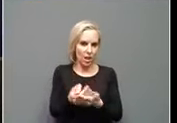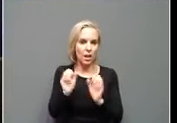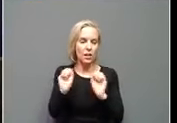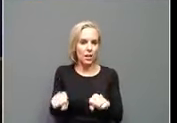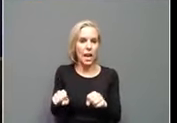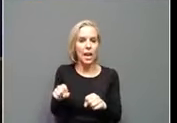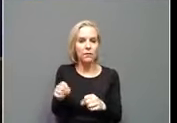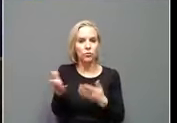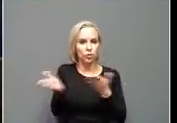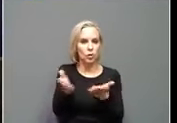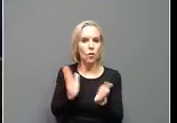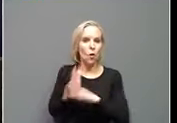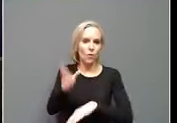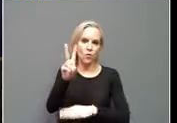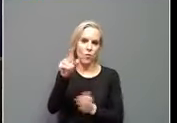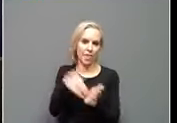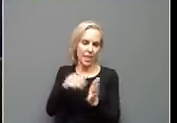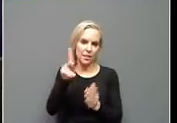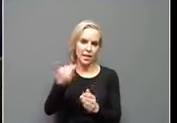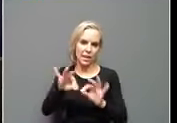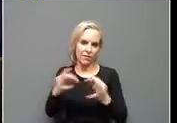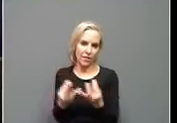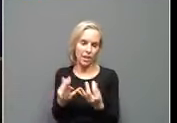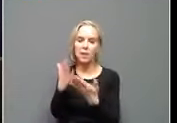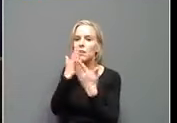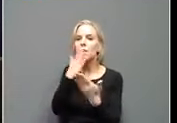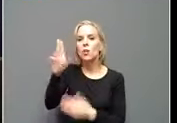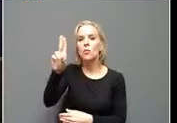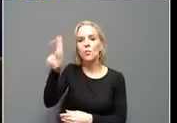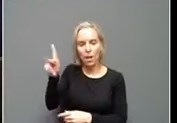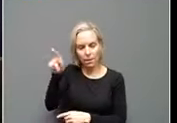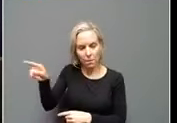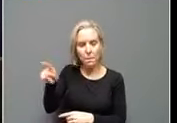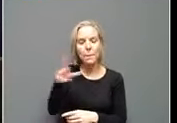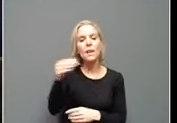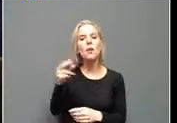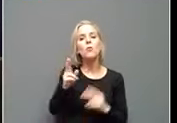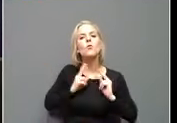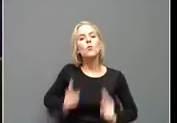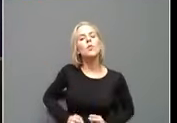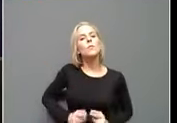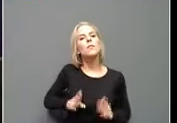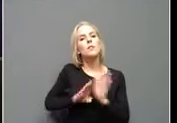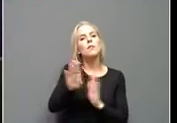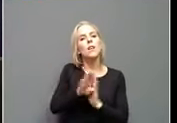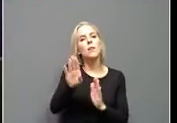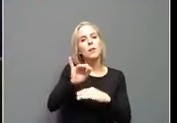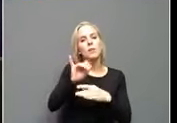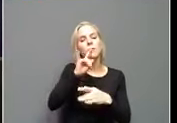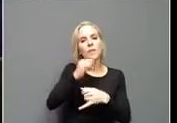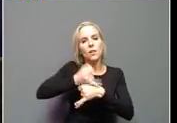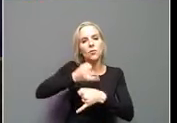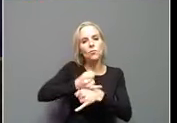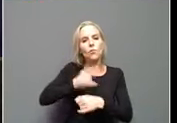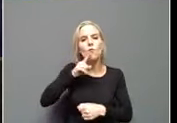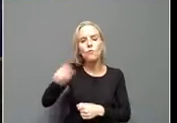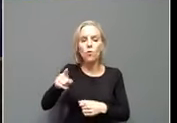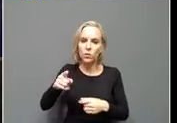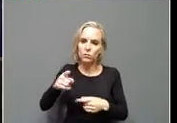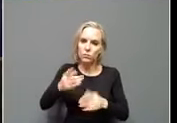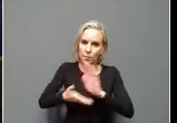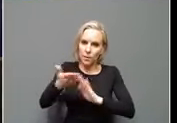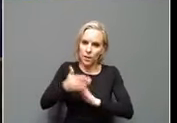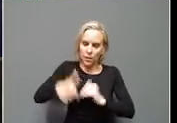families. I'd also like to thank the University of Kentucky and the Human Development Institute for their critical partnership in administering this program